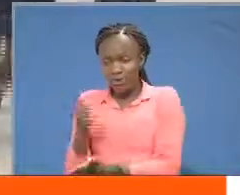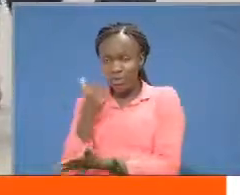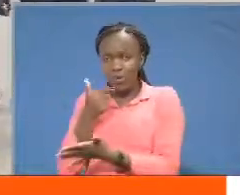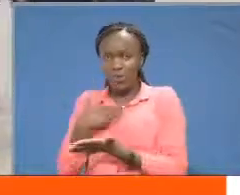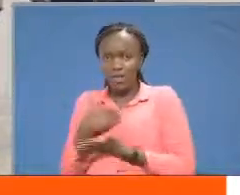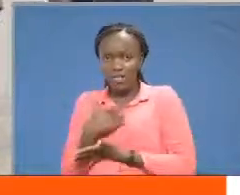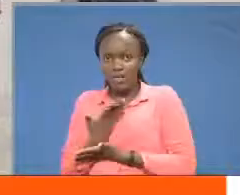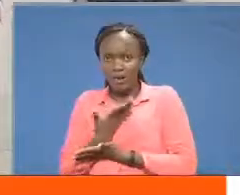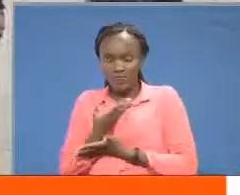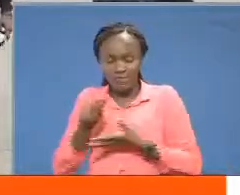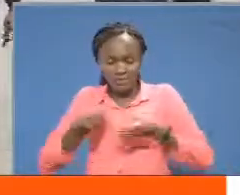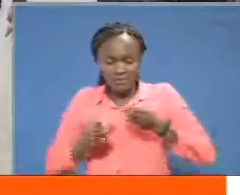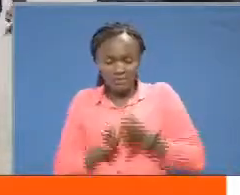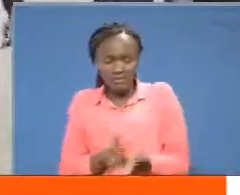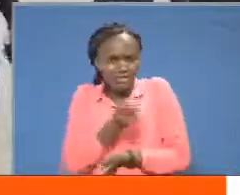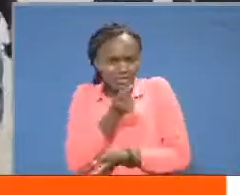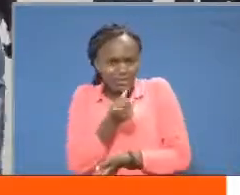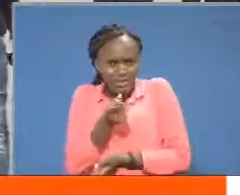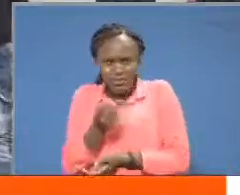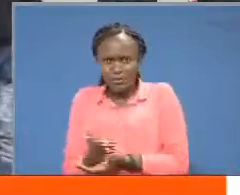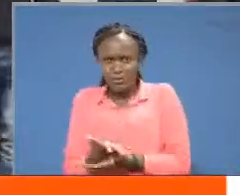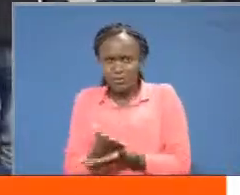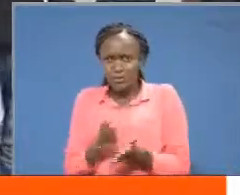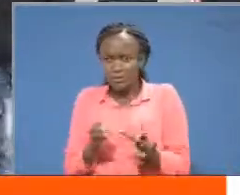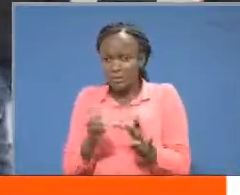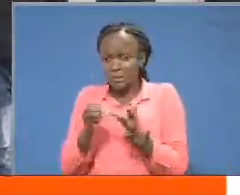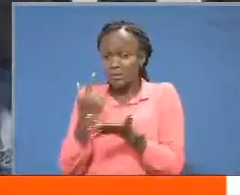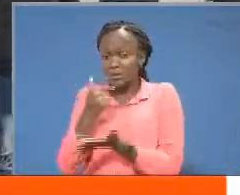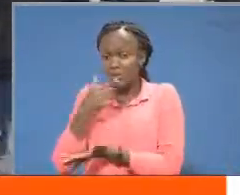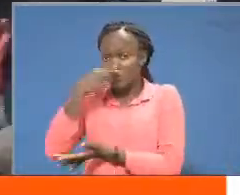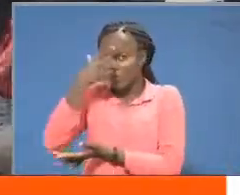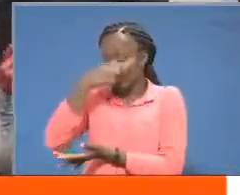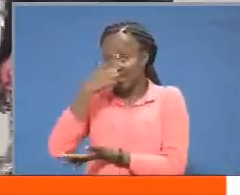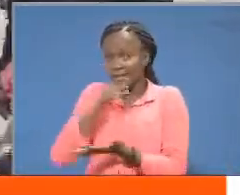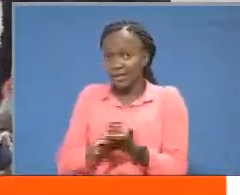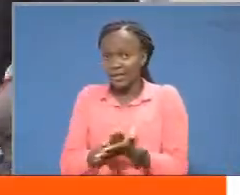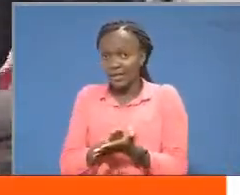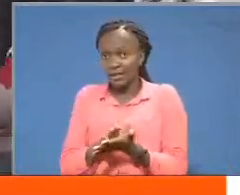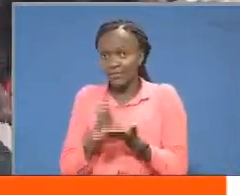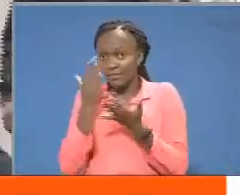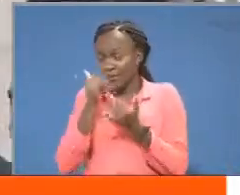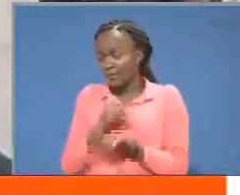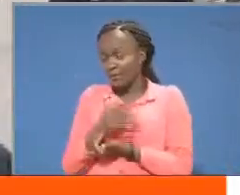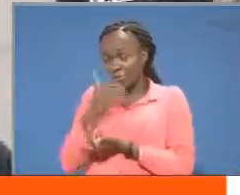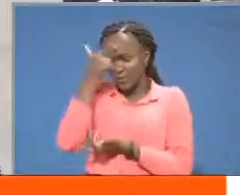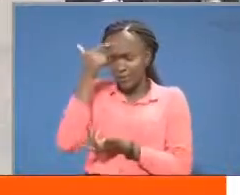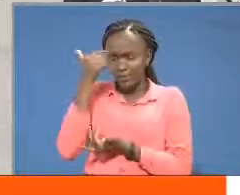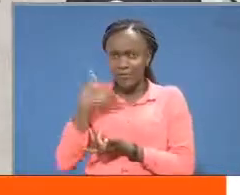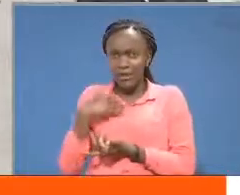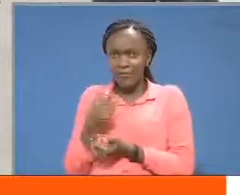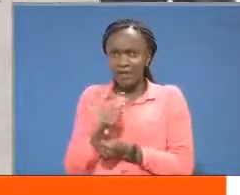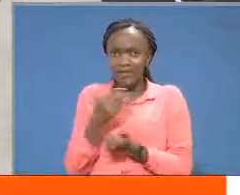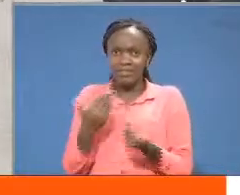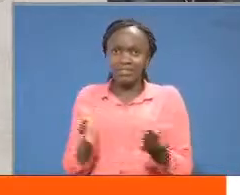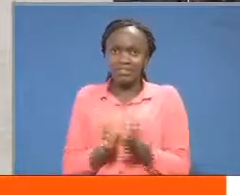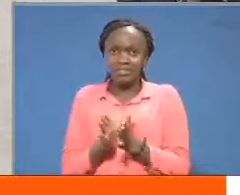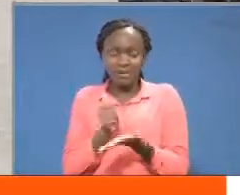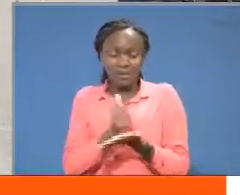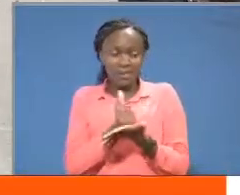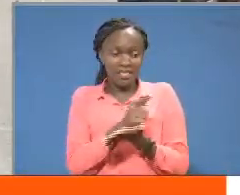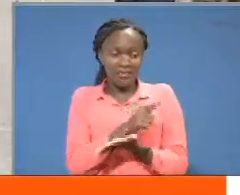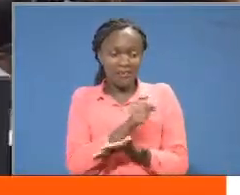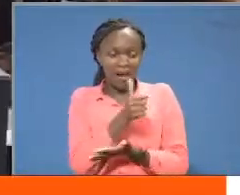living with disability especially the visual impaired maybe main reason being lack of accommodative infrastructure